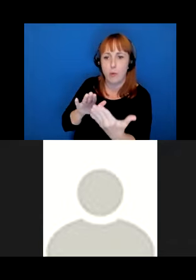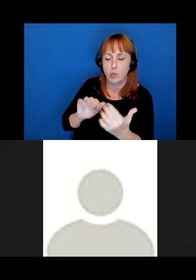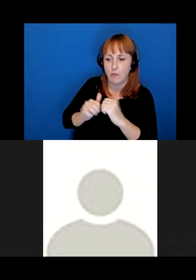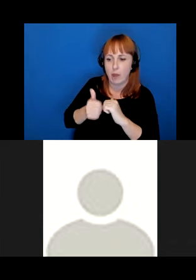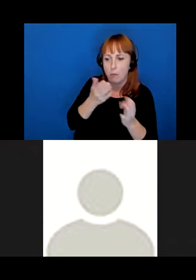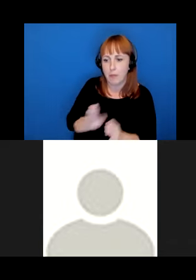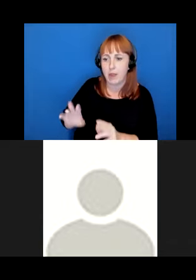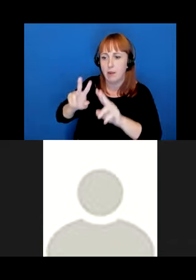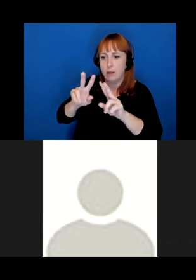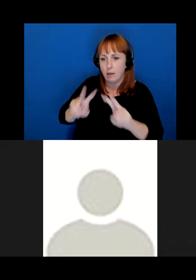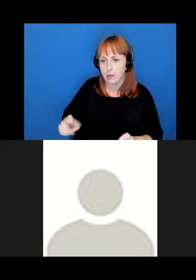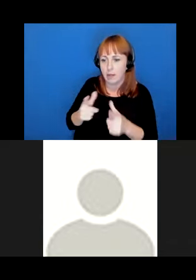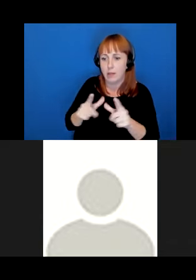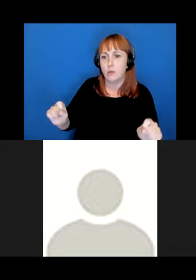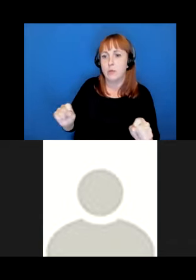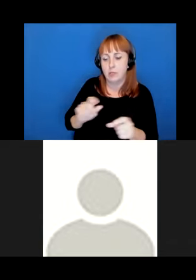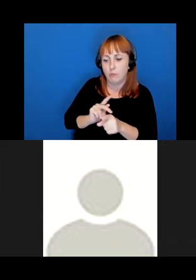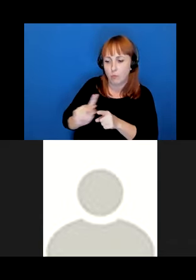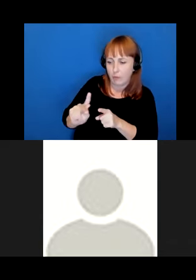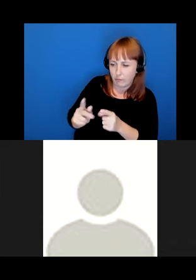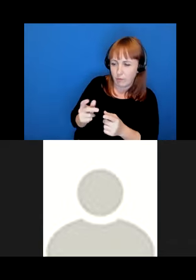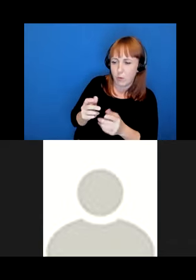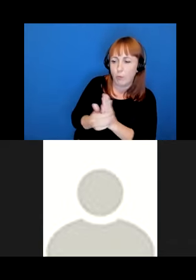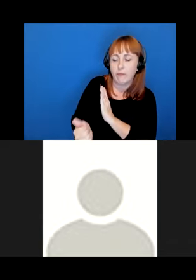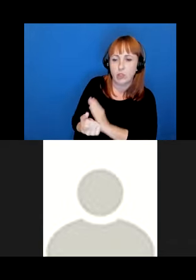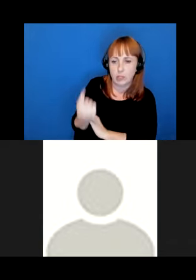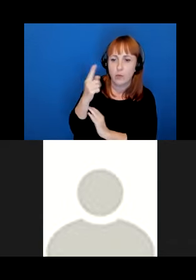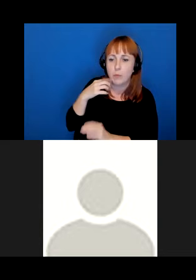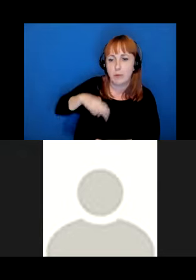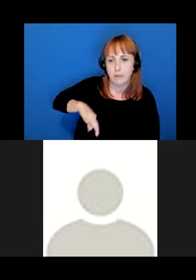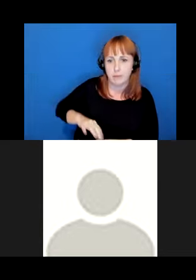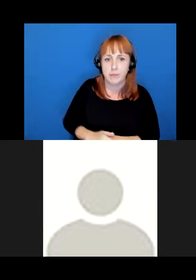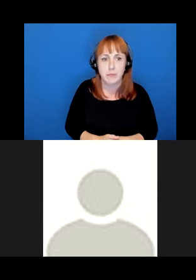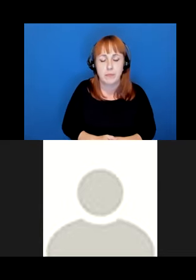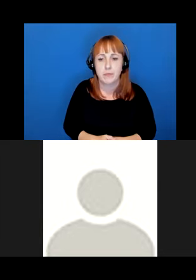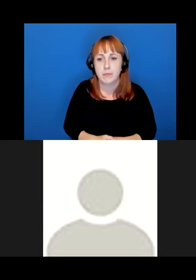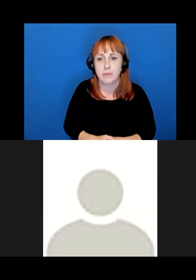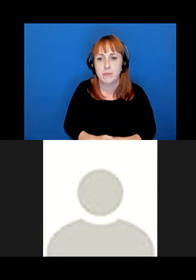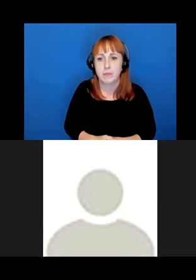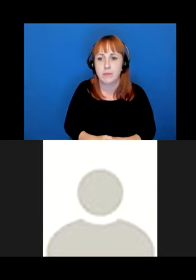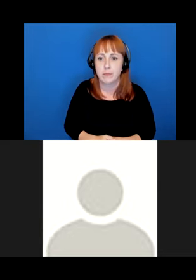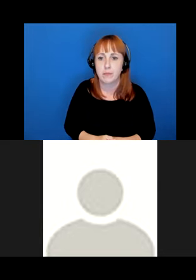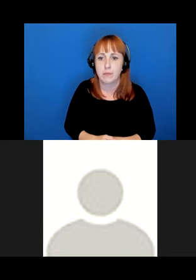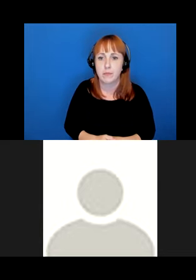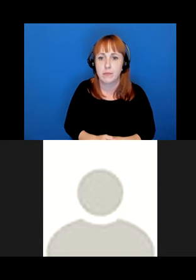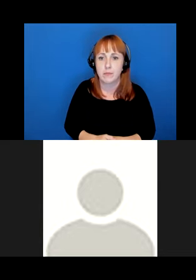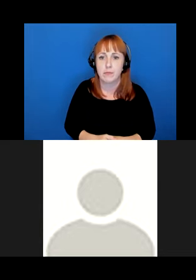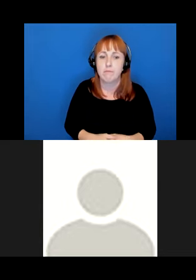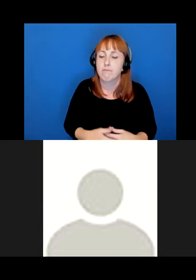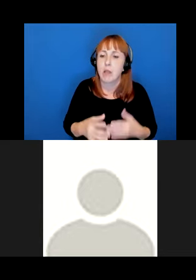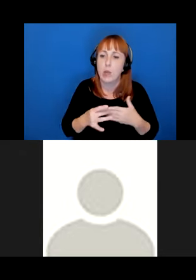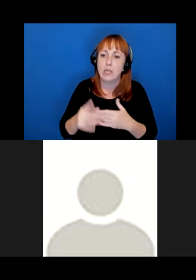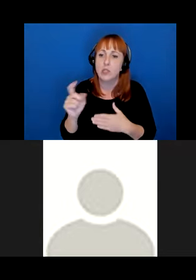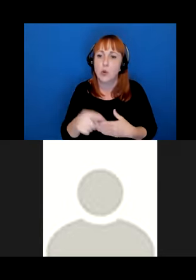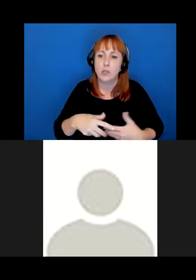proficiency would be more useful. This relational approach might yield questions such as the following. What relationships